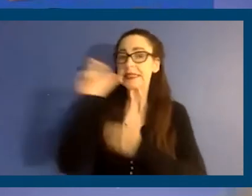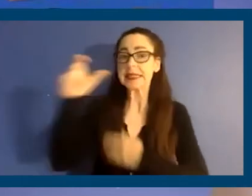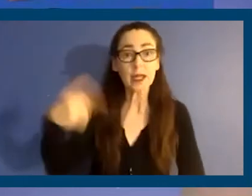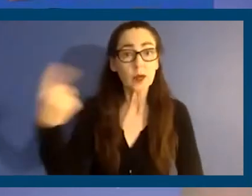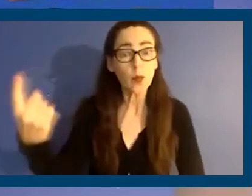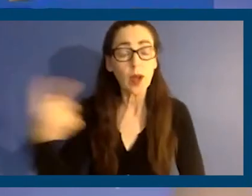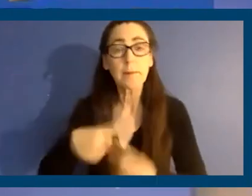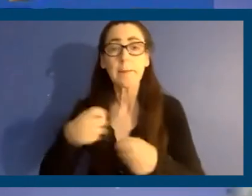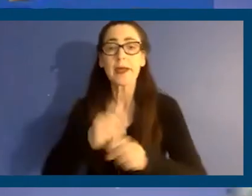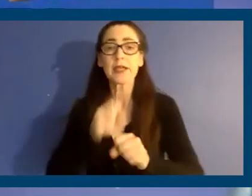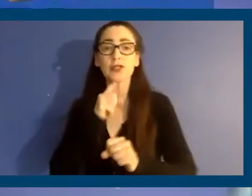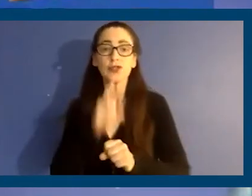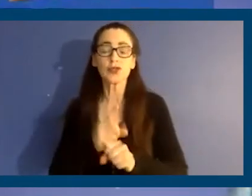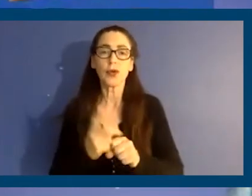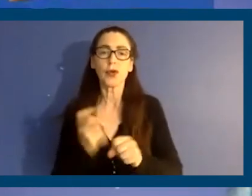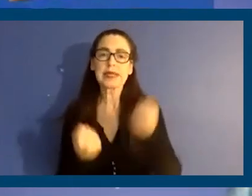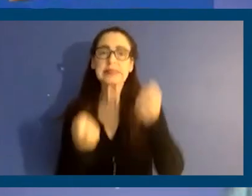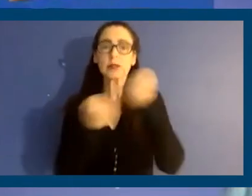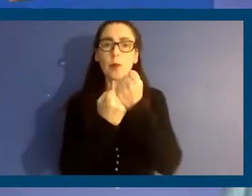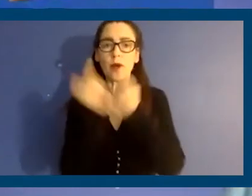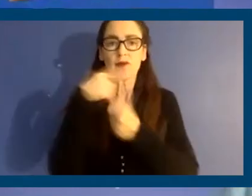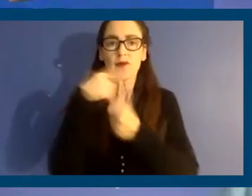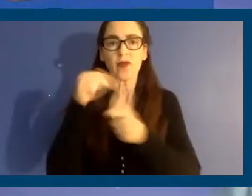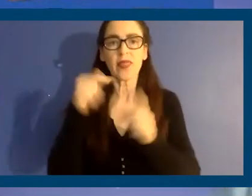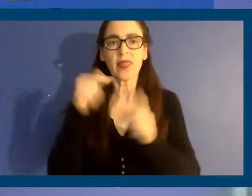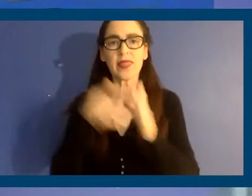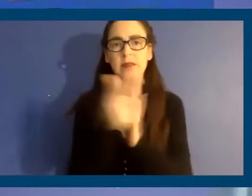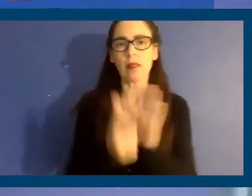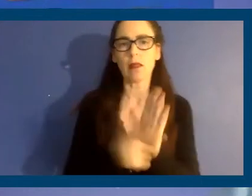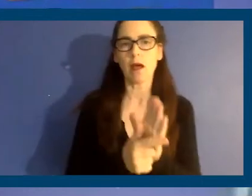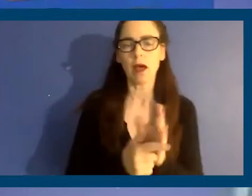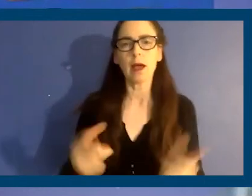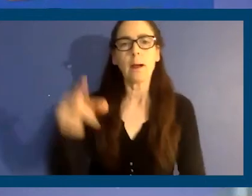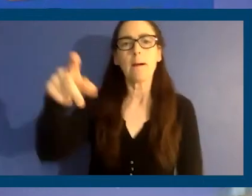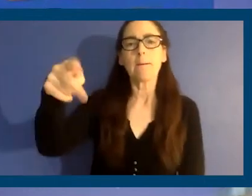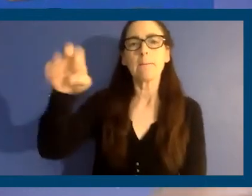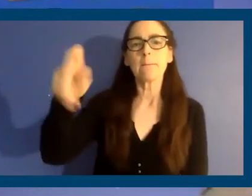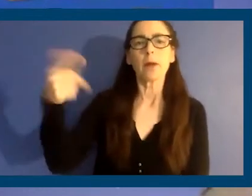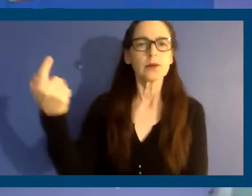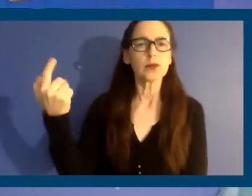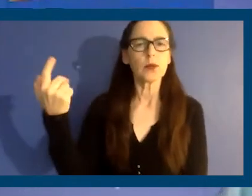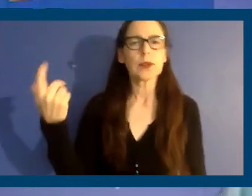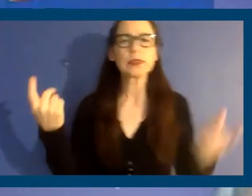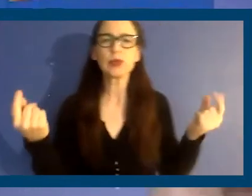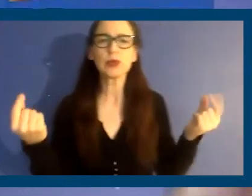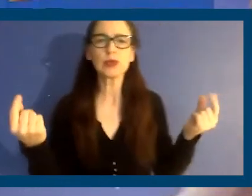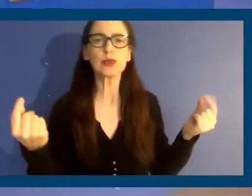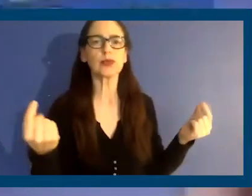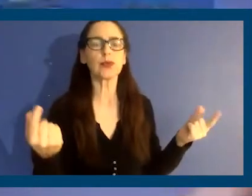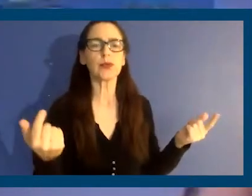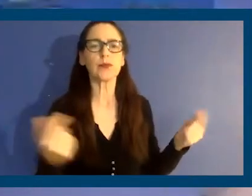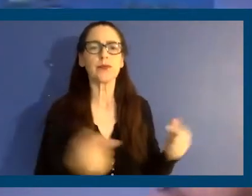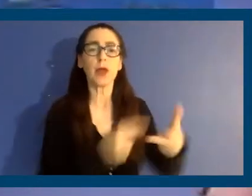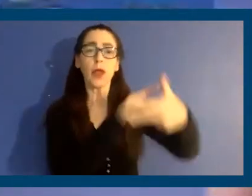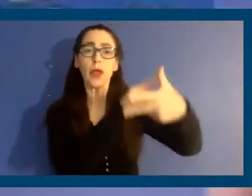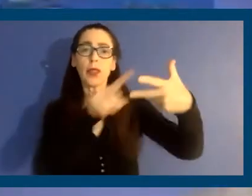to ensure that he fought for this law. Now, Prop 21, what it does is that it does three